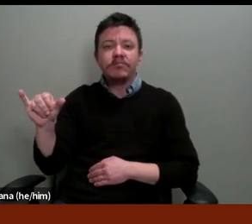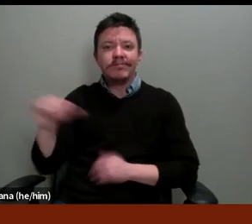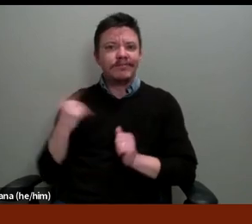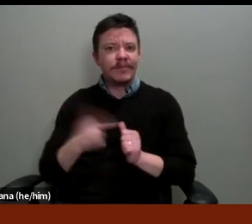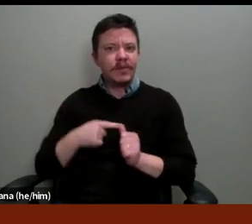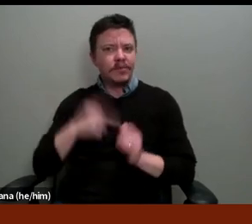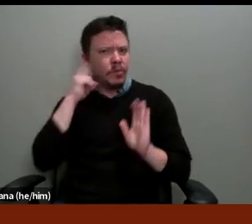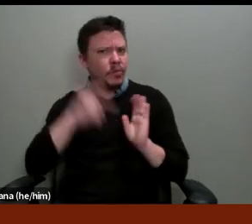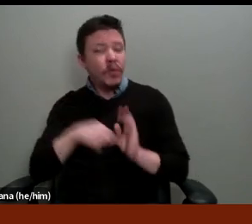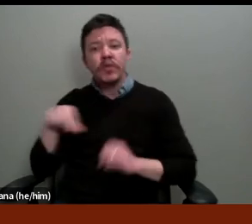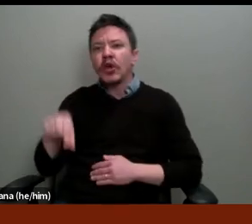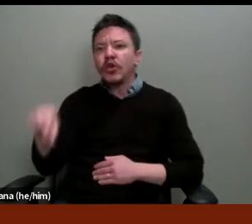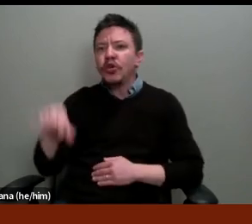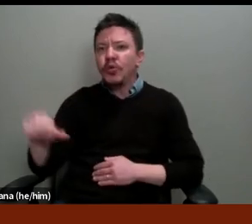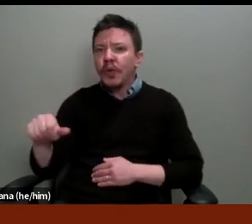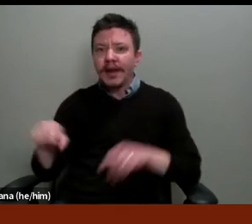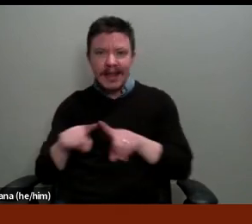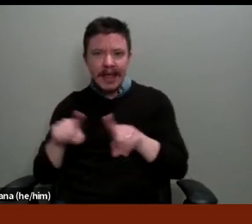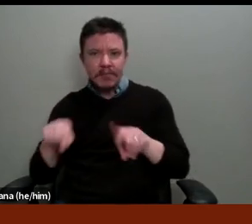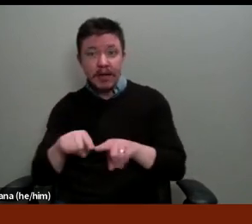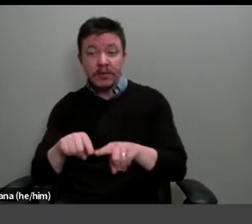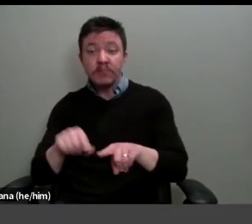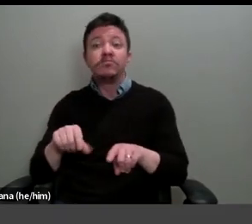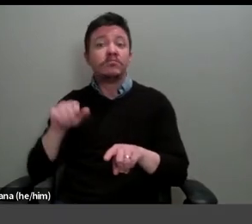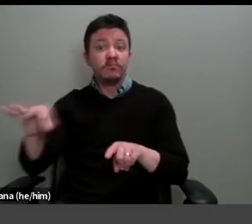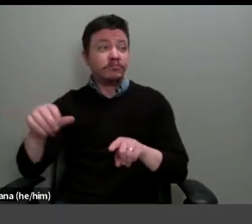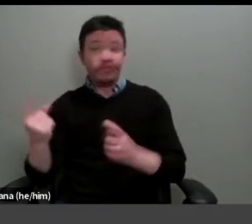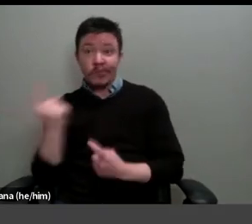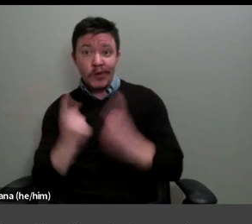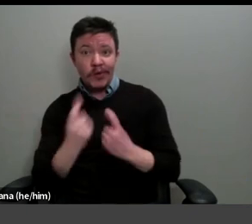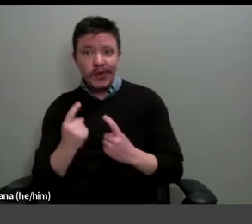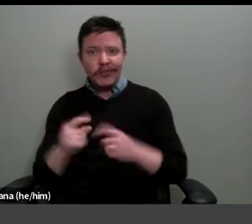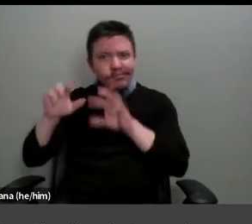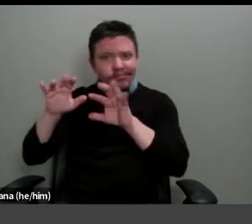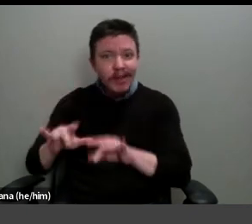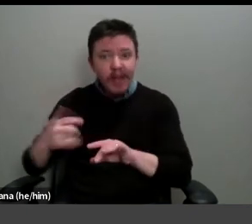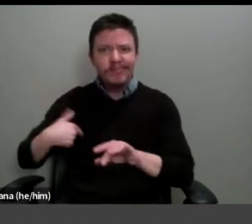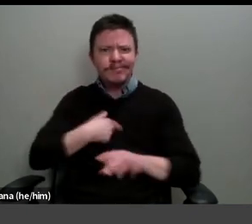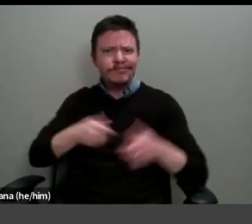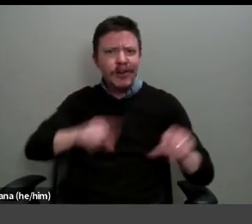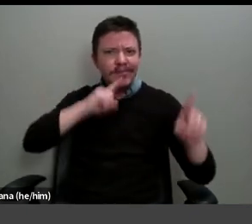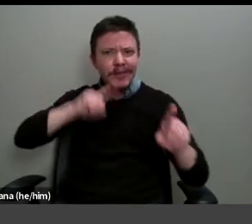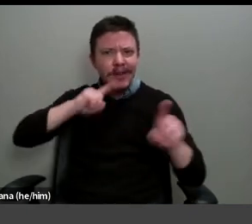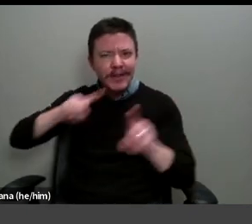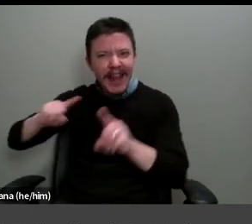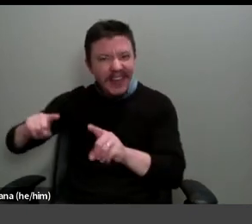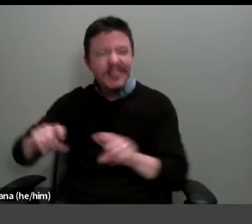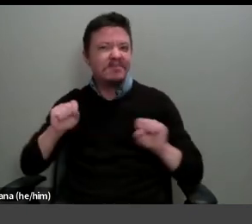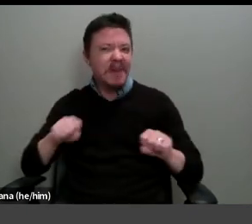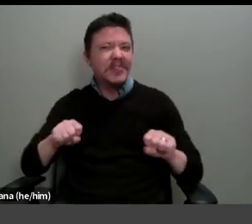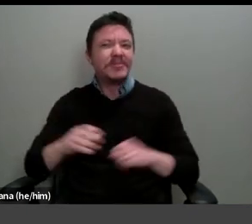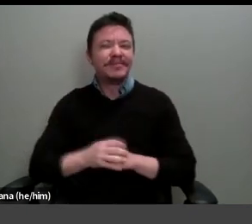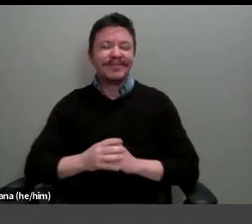box. If you have questions, please put them there. And we will do our best to answer as many of them as possible during tonight's program.